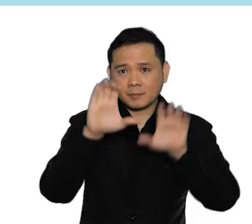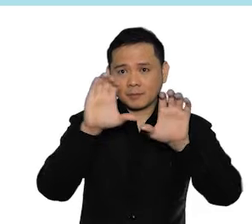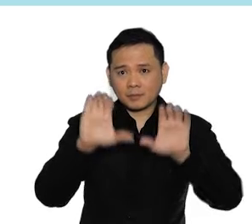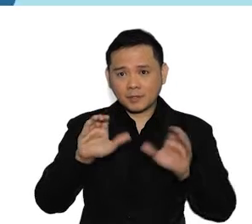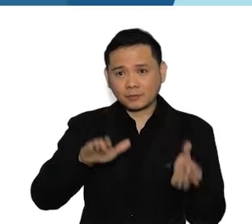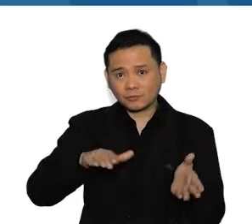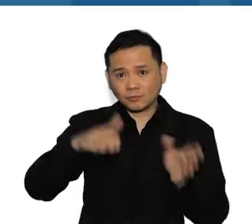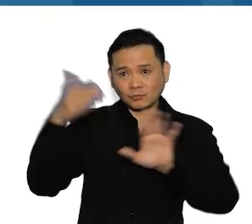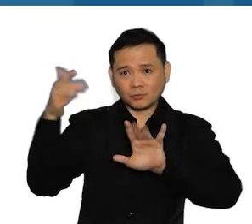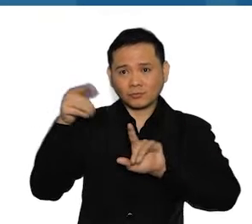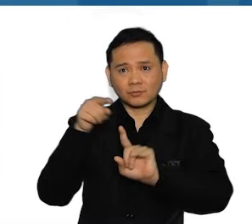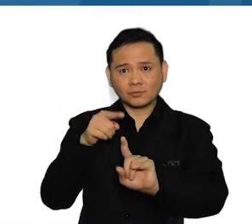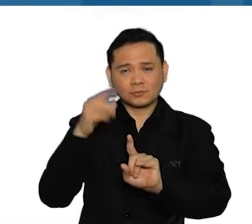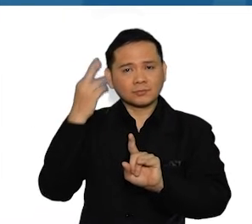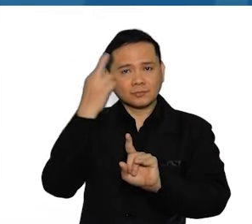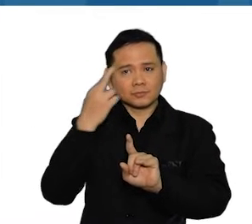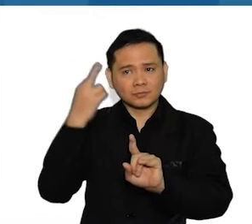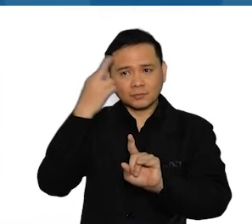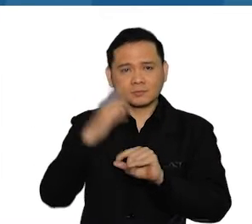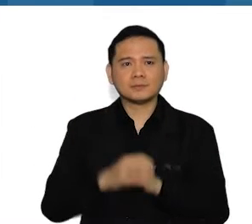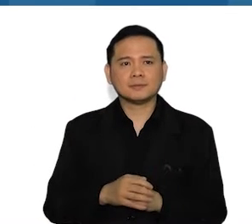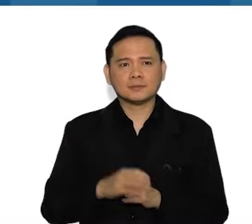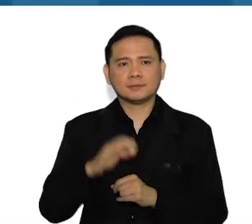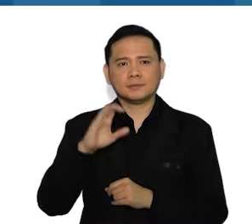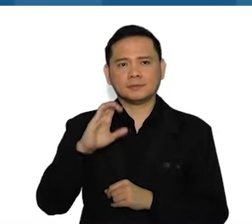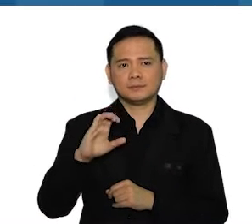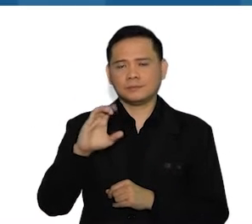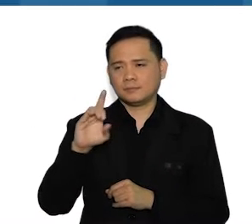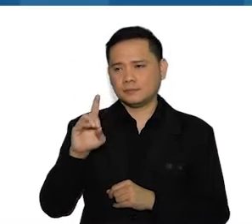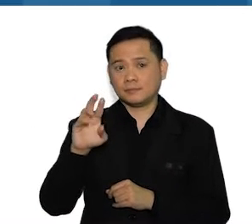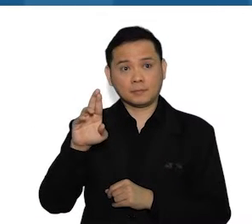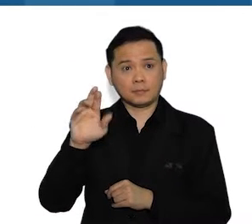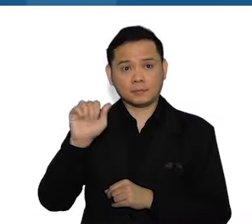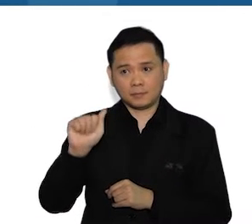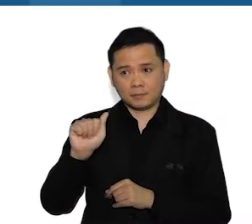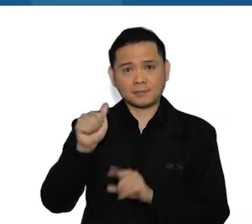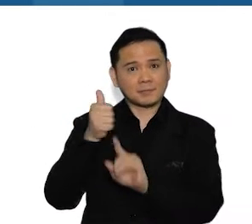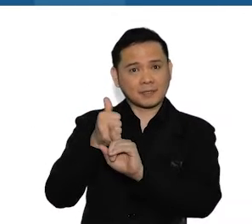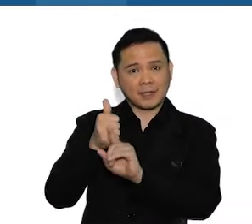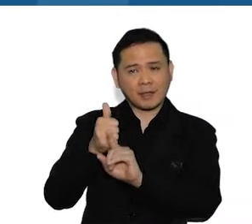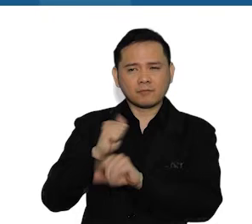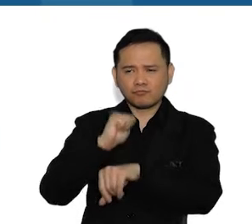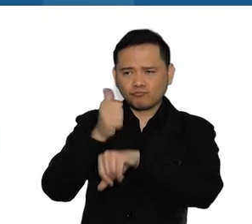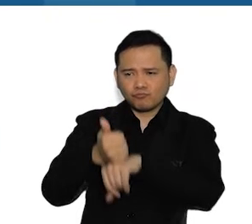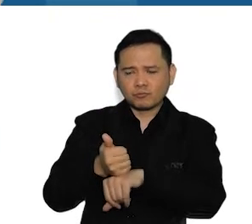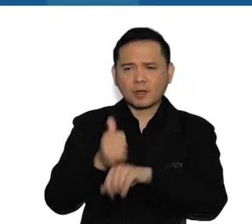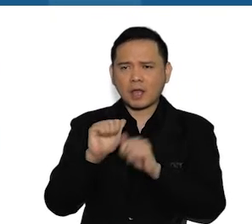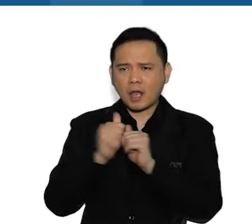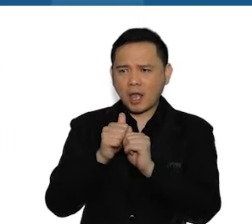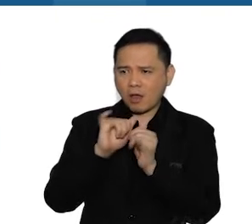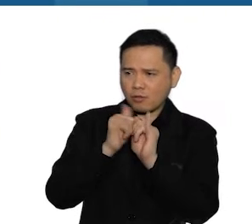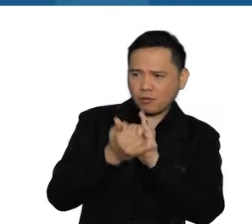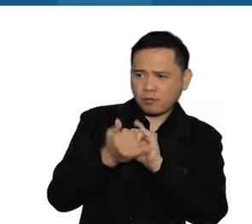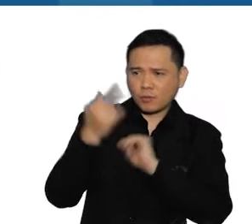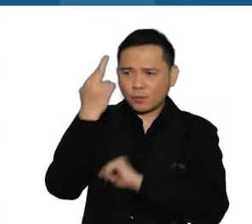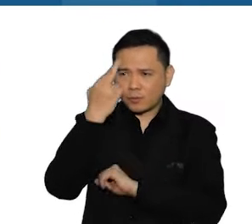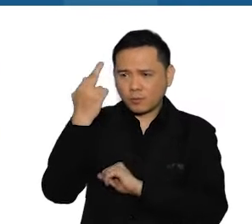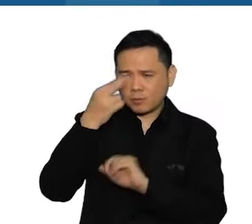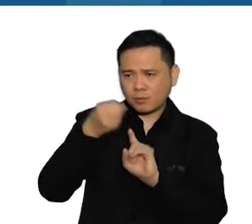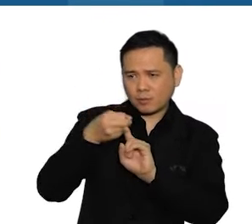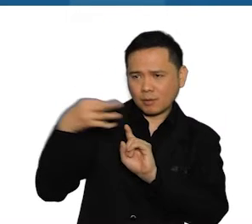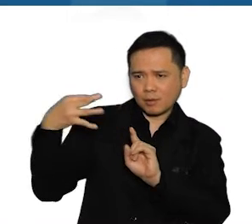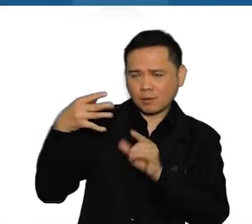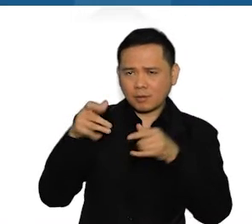climate change rationale, The Climate Change and Disaster Risk Assessment, or CEDRA, establishes the adaptation